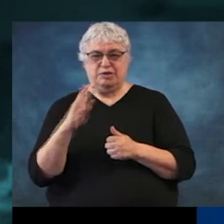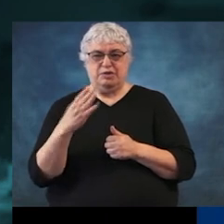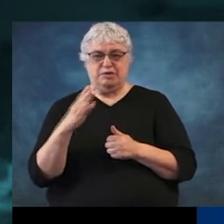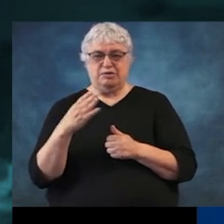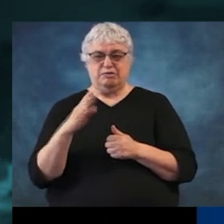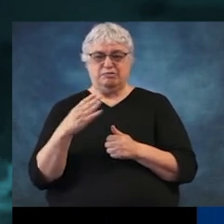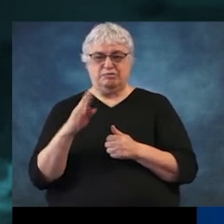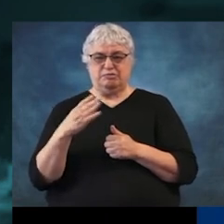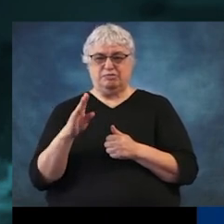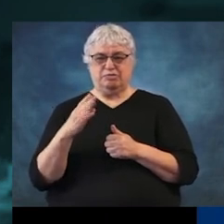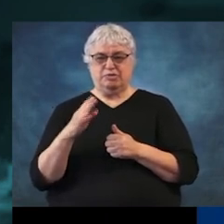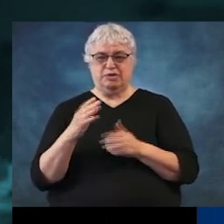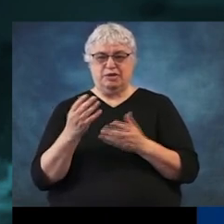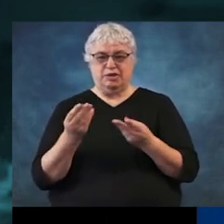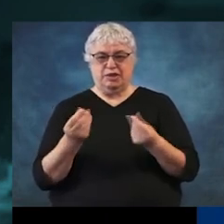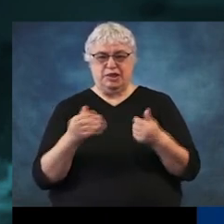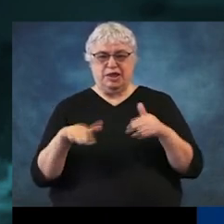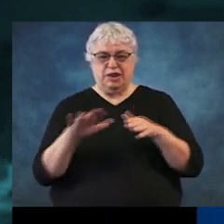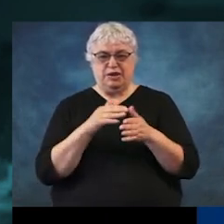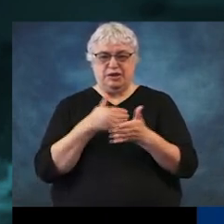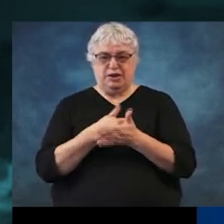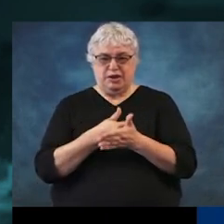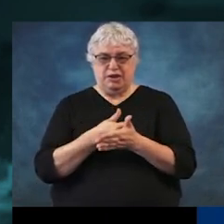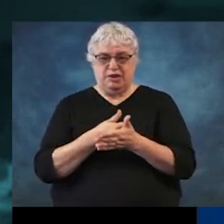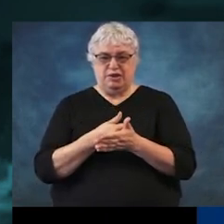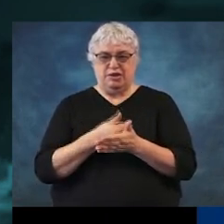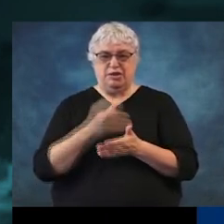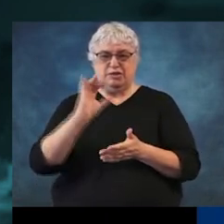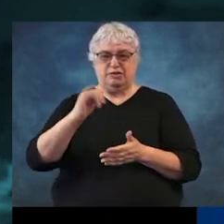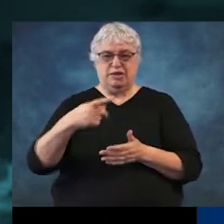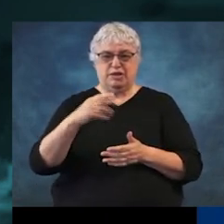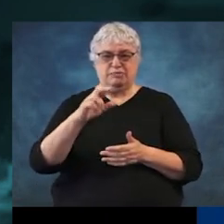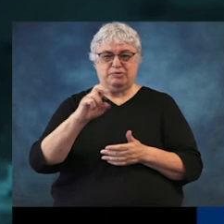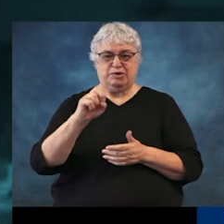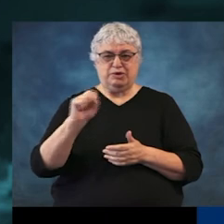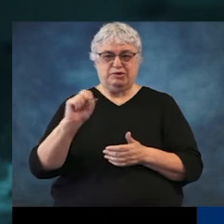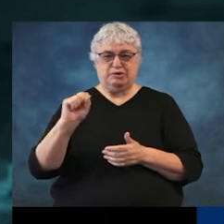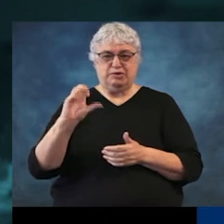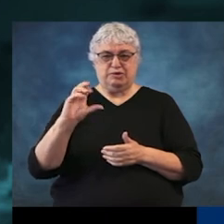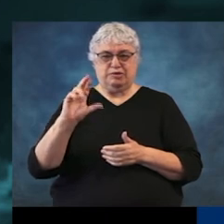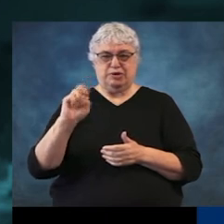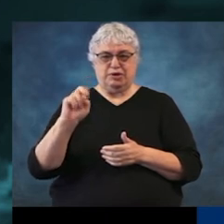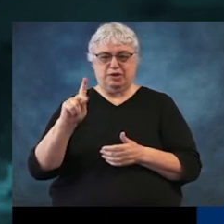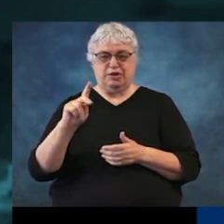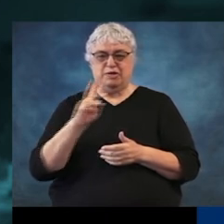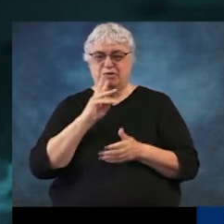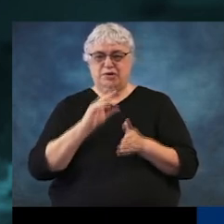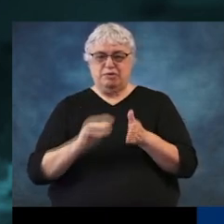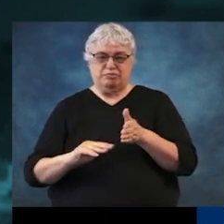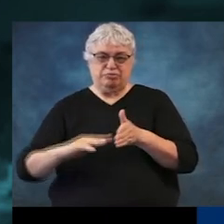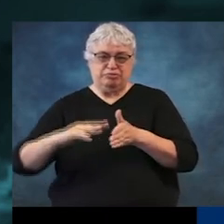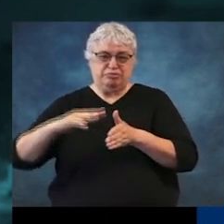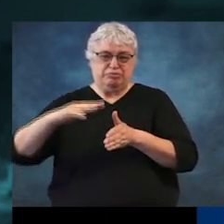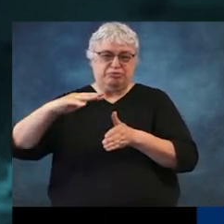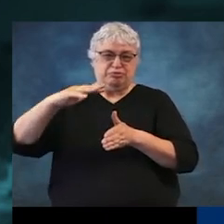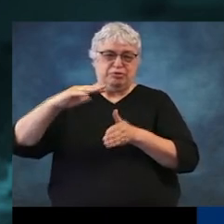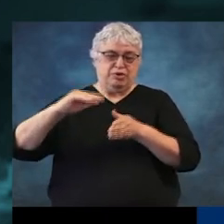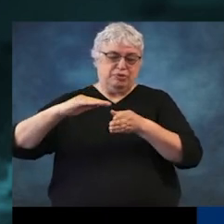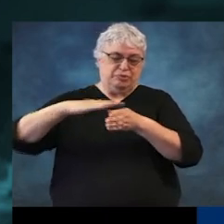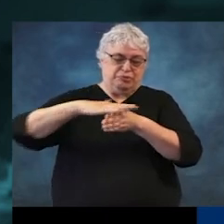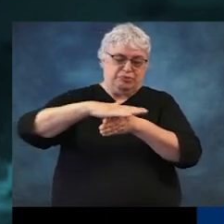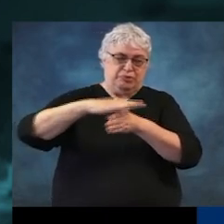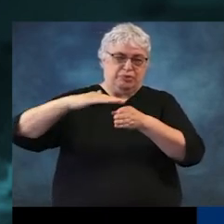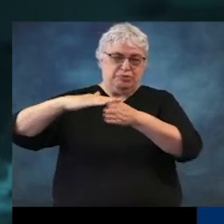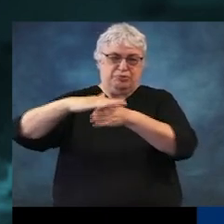showing the land areas near the creek, in this case Cypress Creek, that is inundated with water from Cypress Creek. And so,